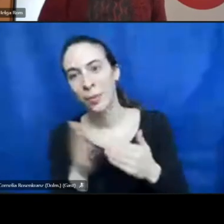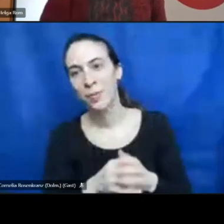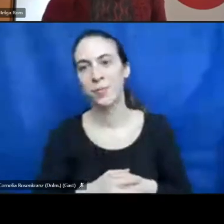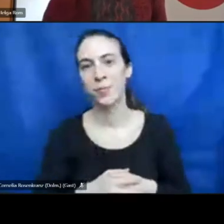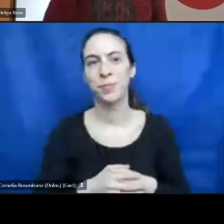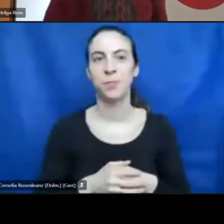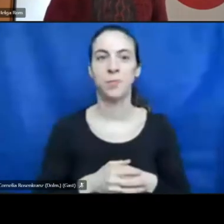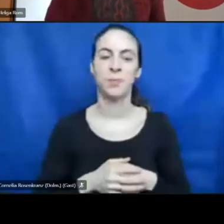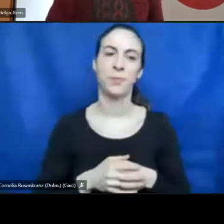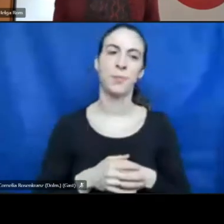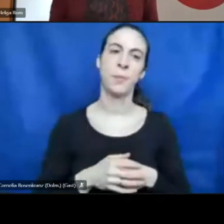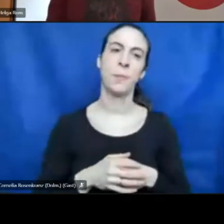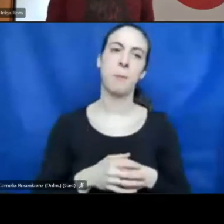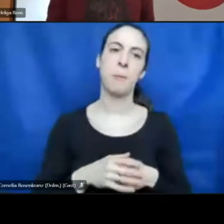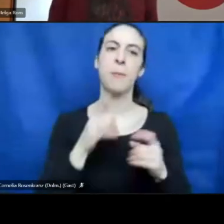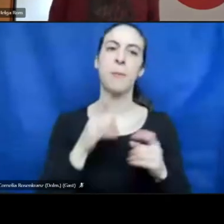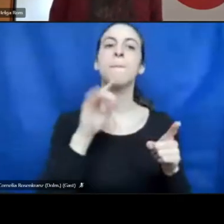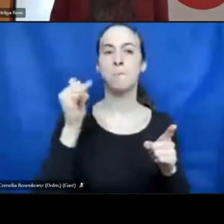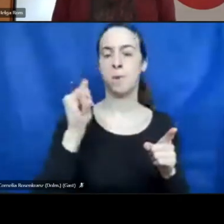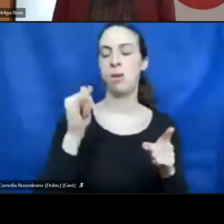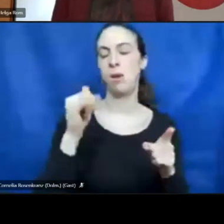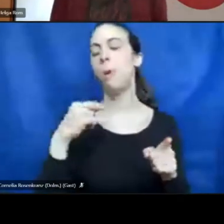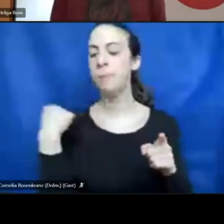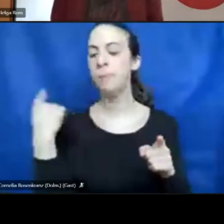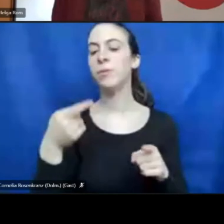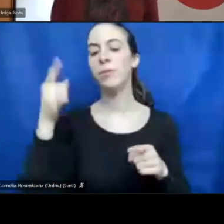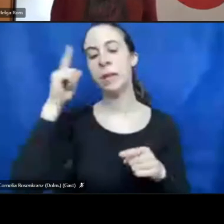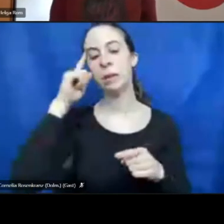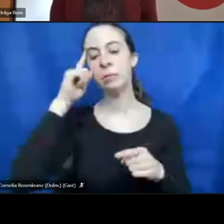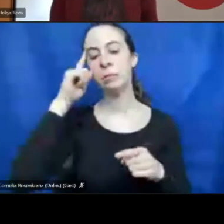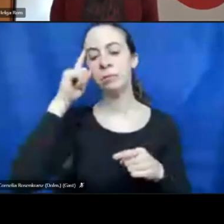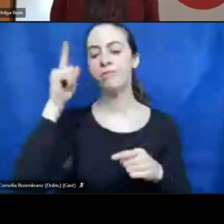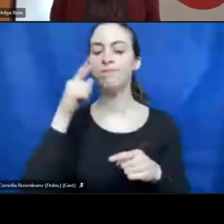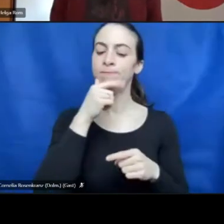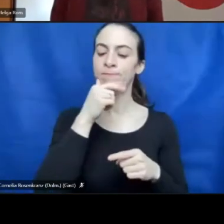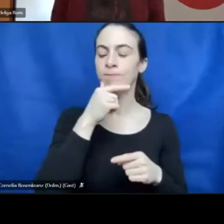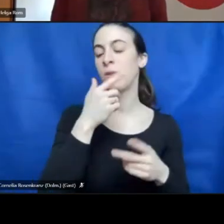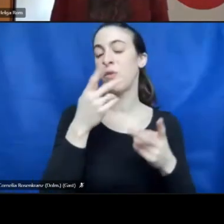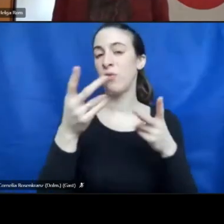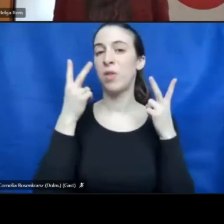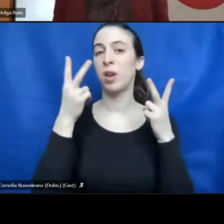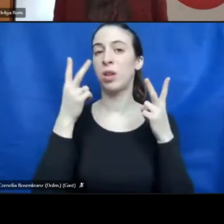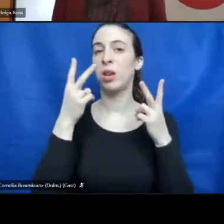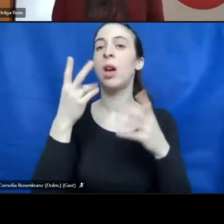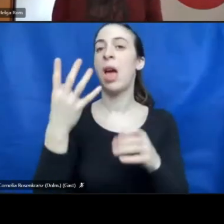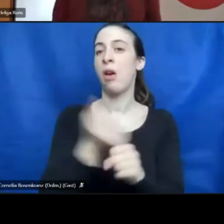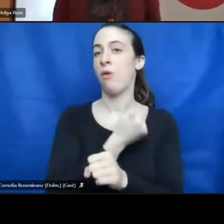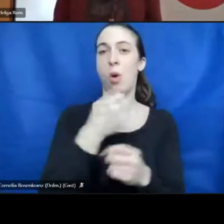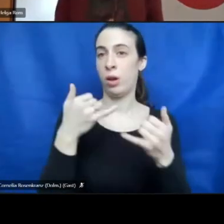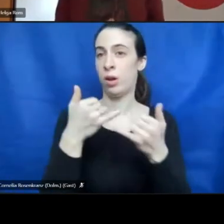Yeah. We think the key to success here is to